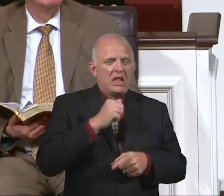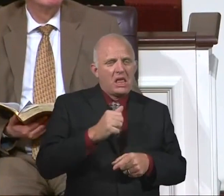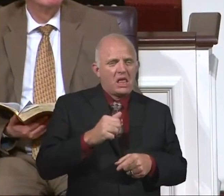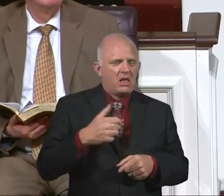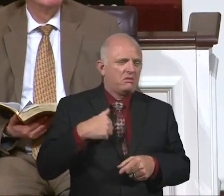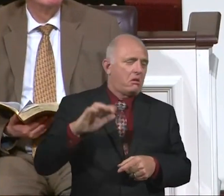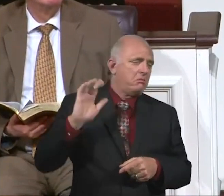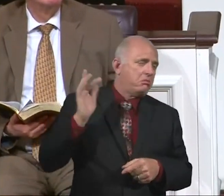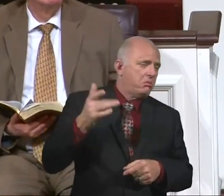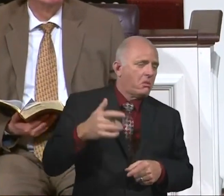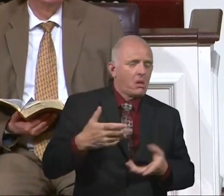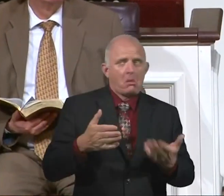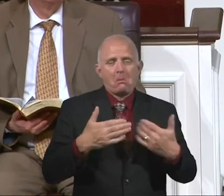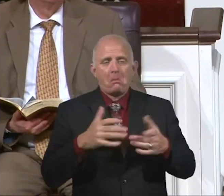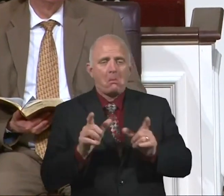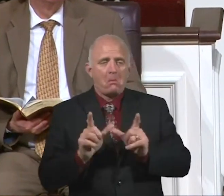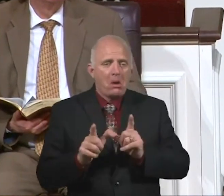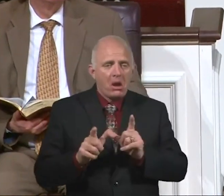whatever, sara, sara.